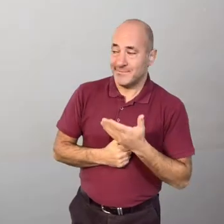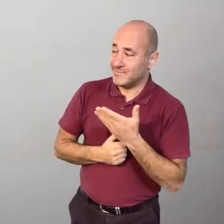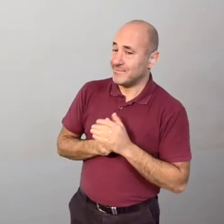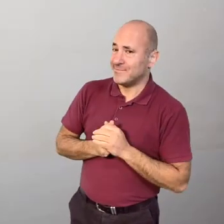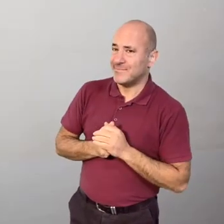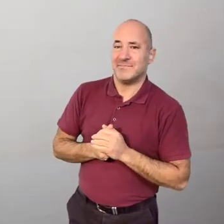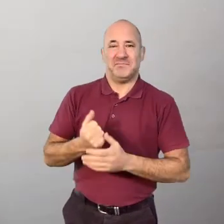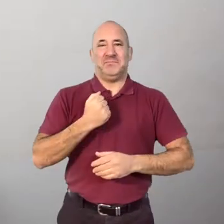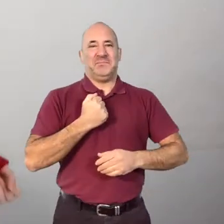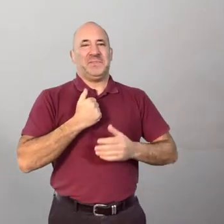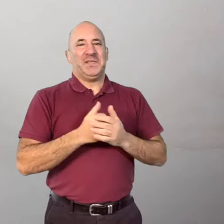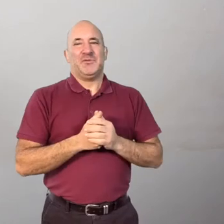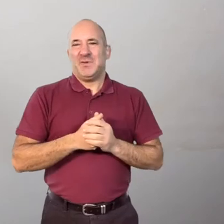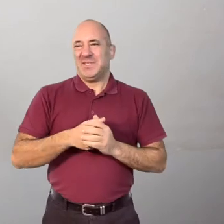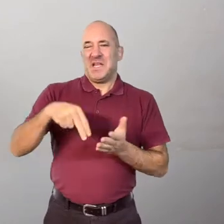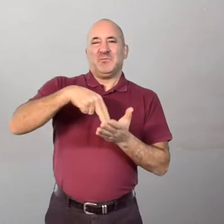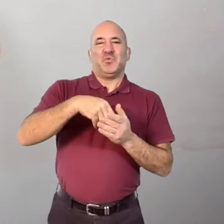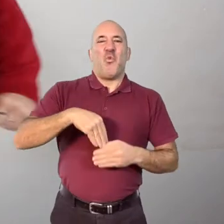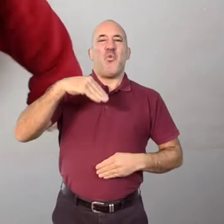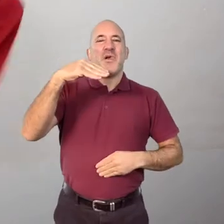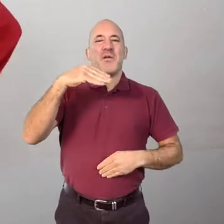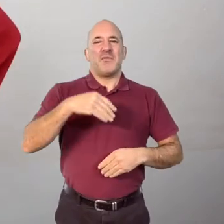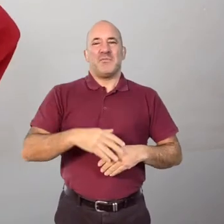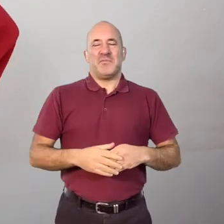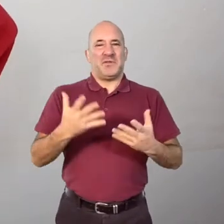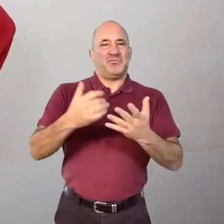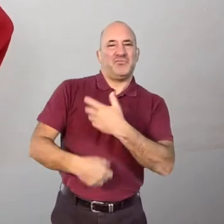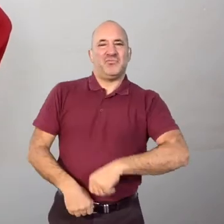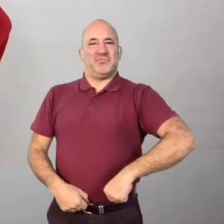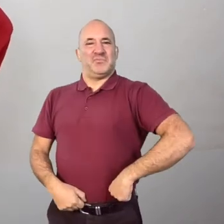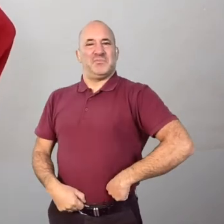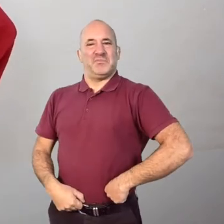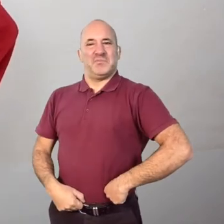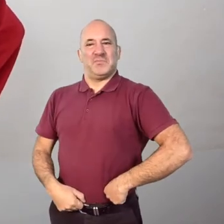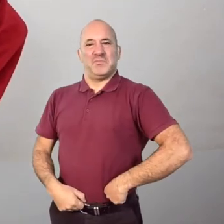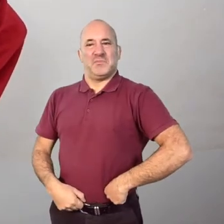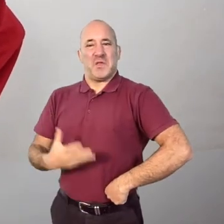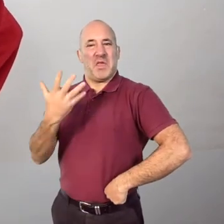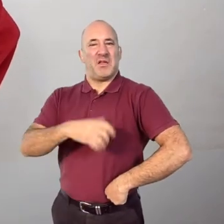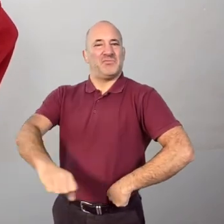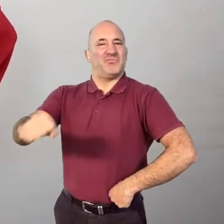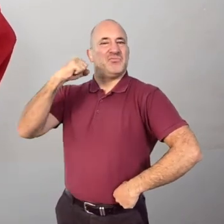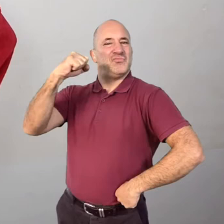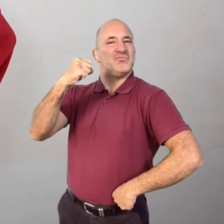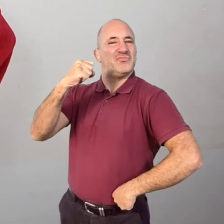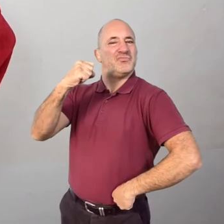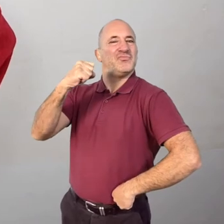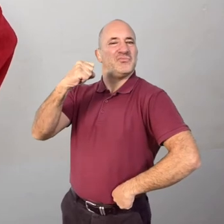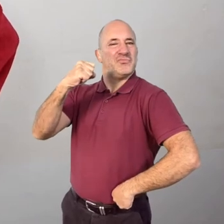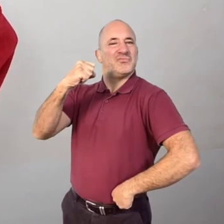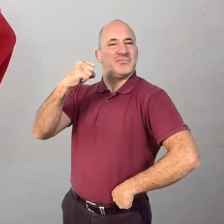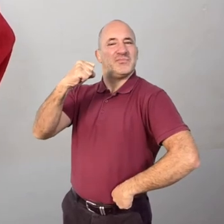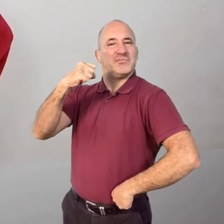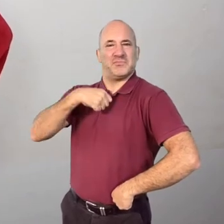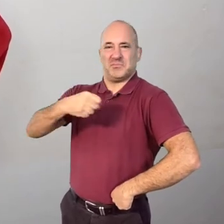My hero would stand tall place one hand on my hip and hold my other arm up high.